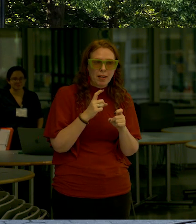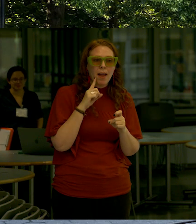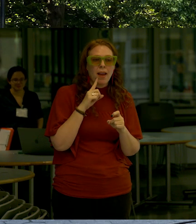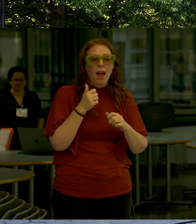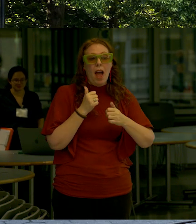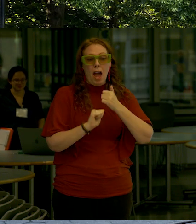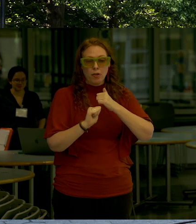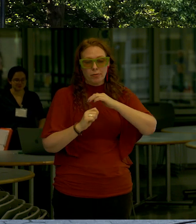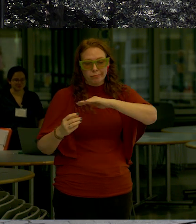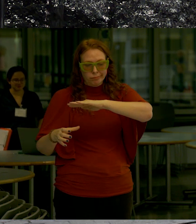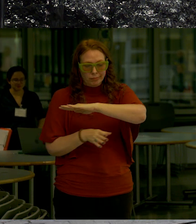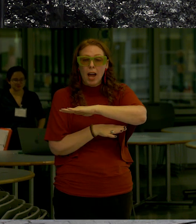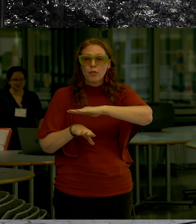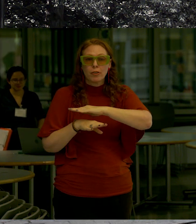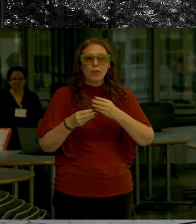by the underground construction